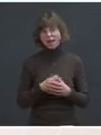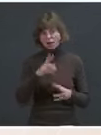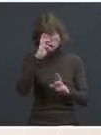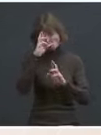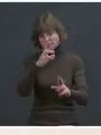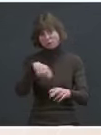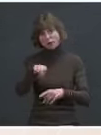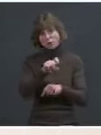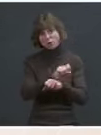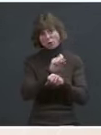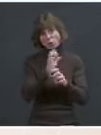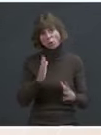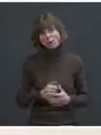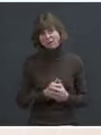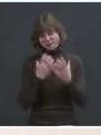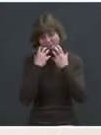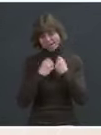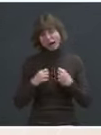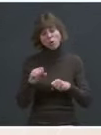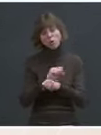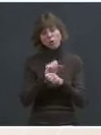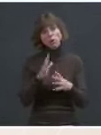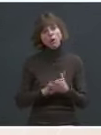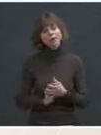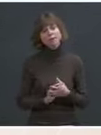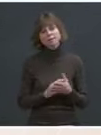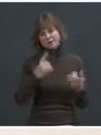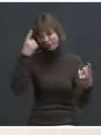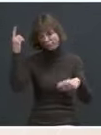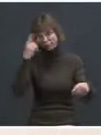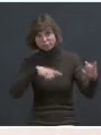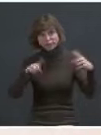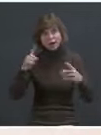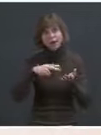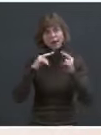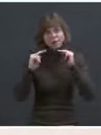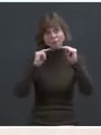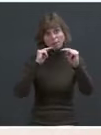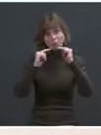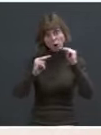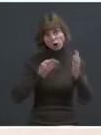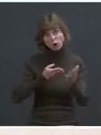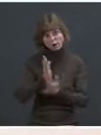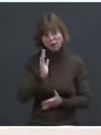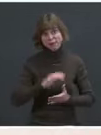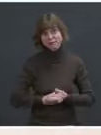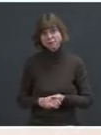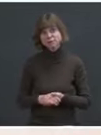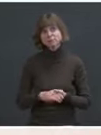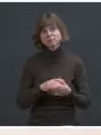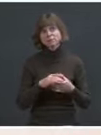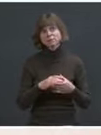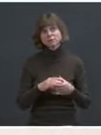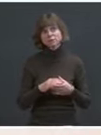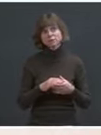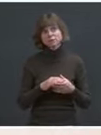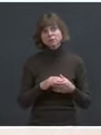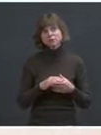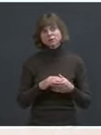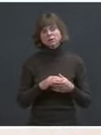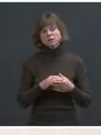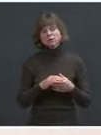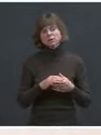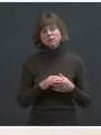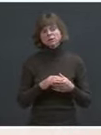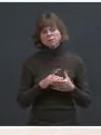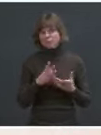value that they deserve through collective bargaining rights and a range of the benefits of union organizing, being a